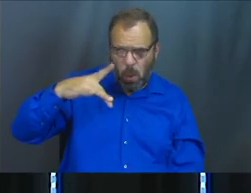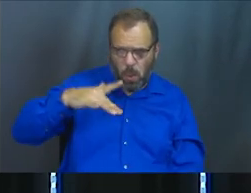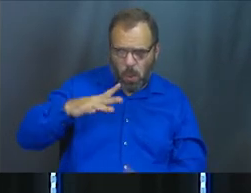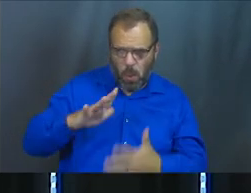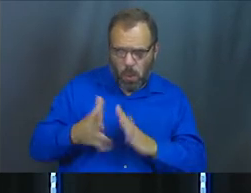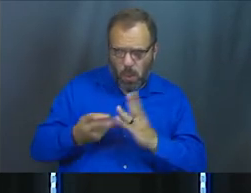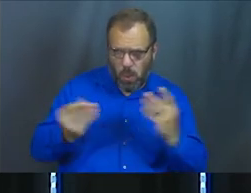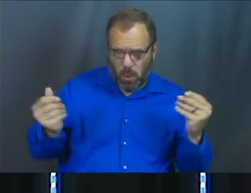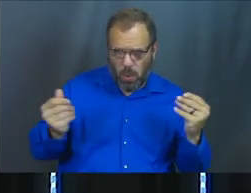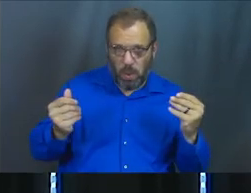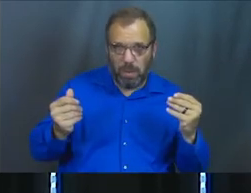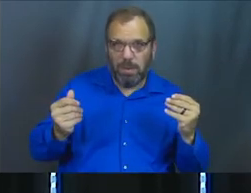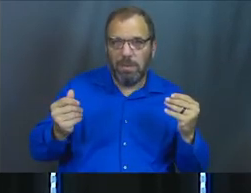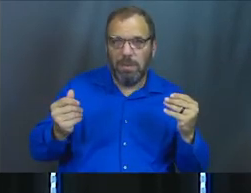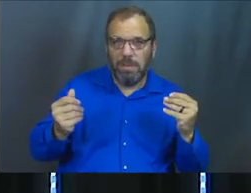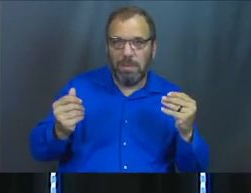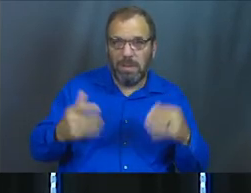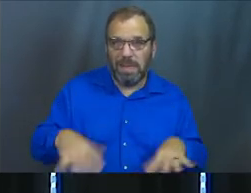And that's big.